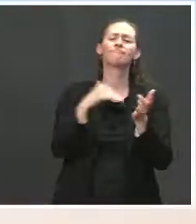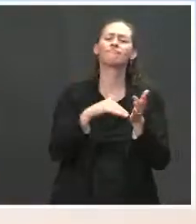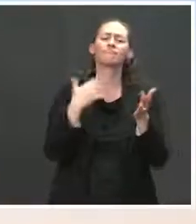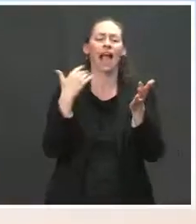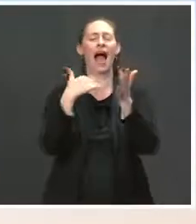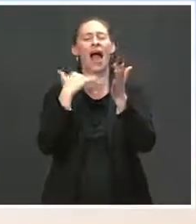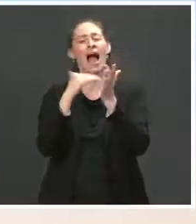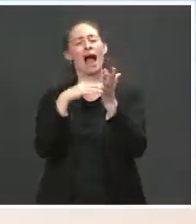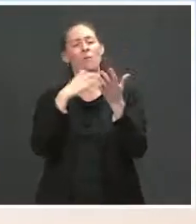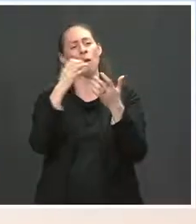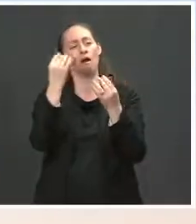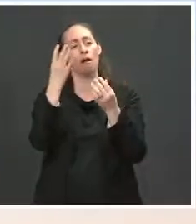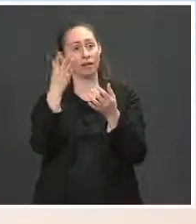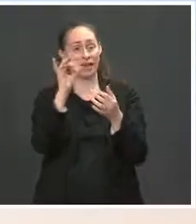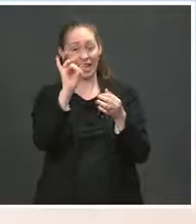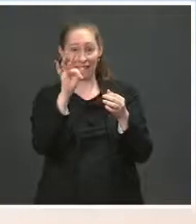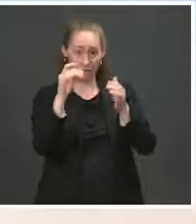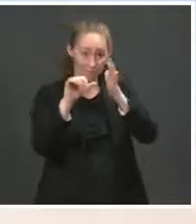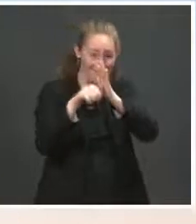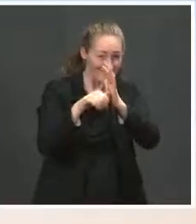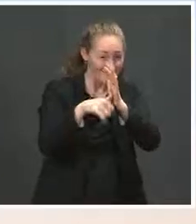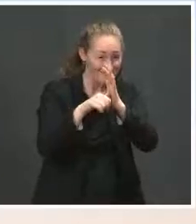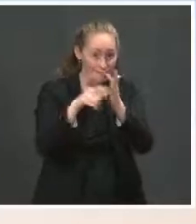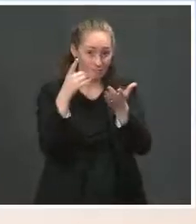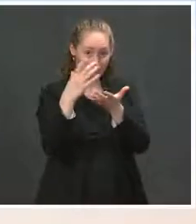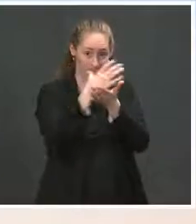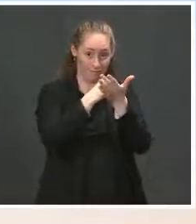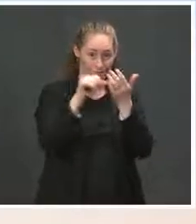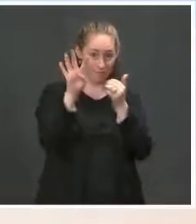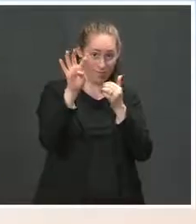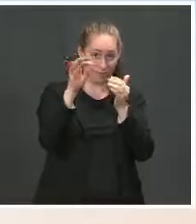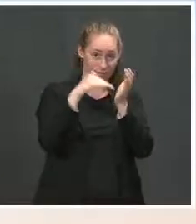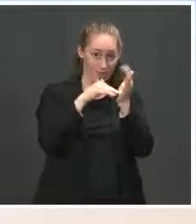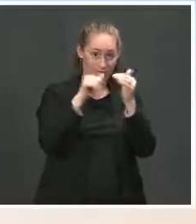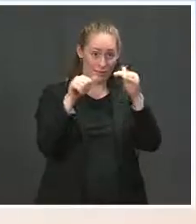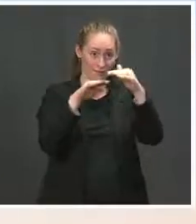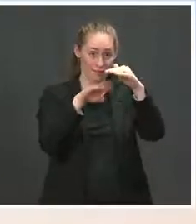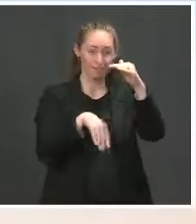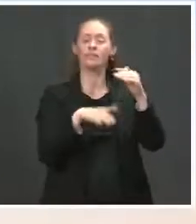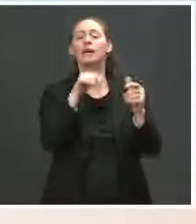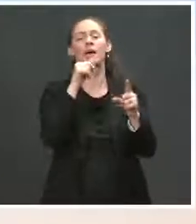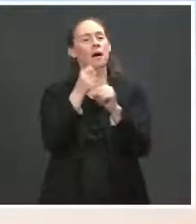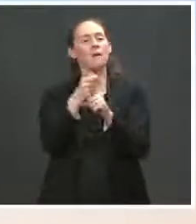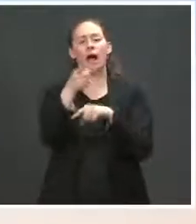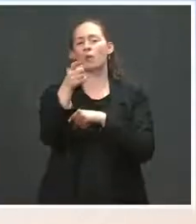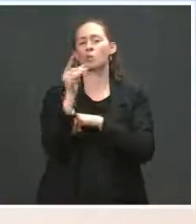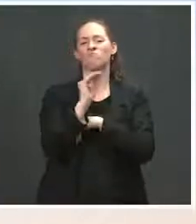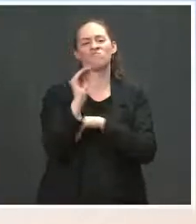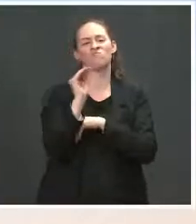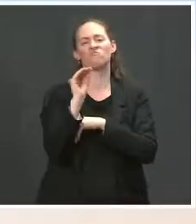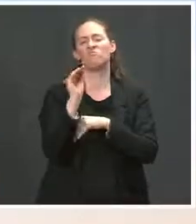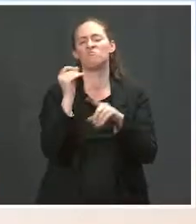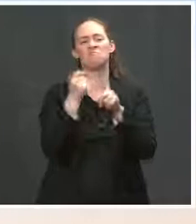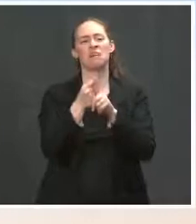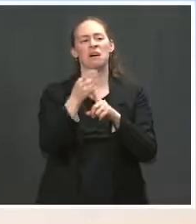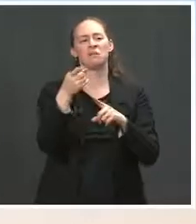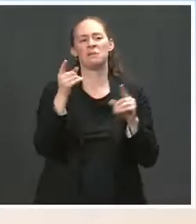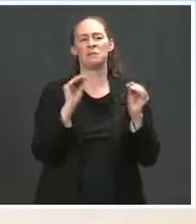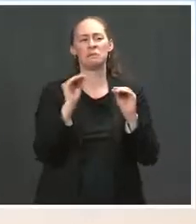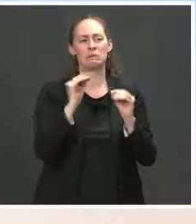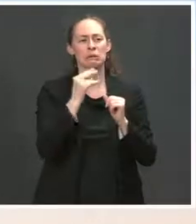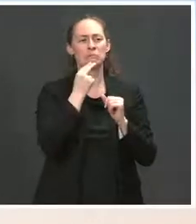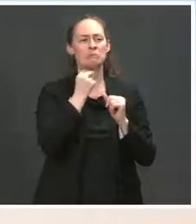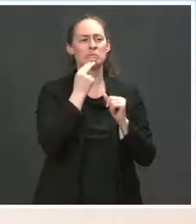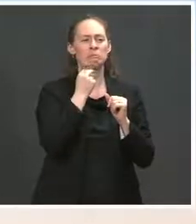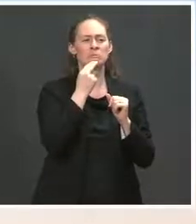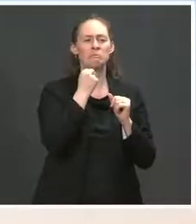That's 0.3% of taxpayers or three out of every 1,000 taxpayers. That's even as the top 1% saw their net